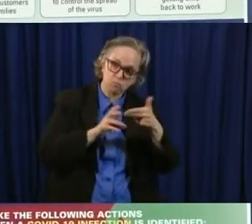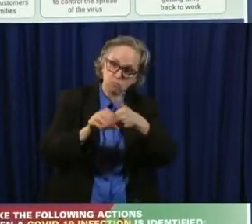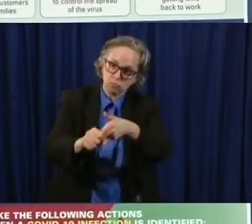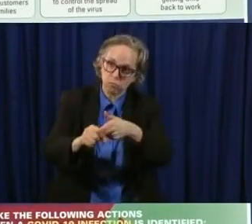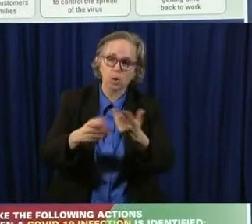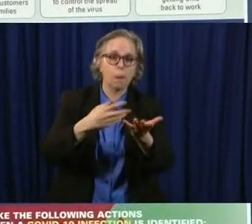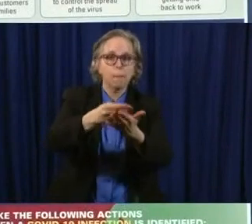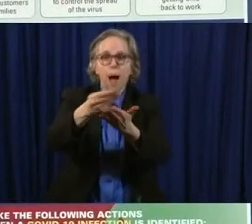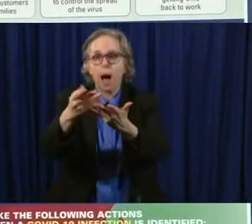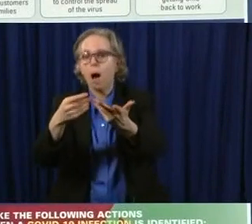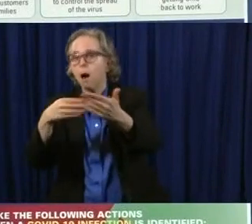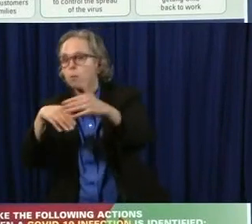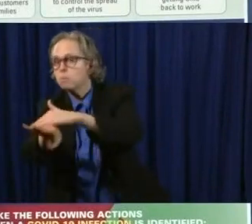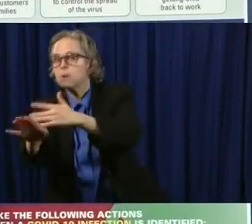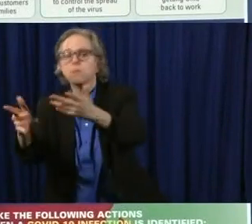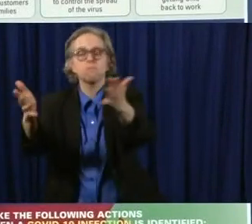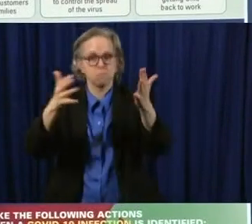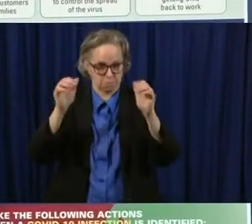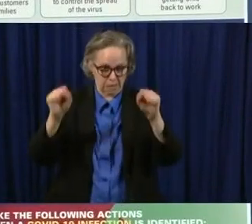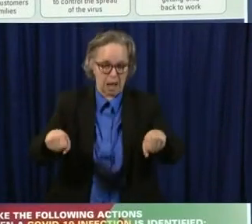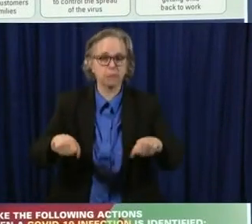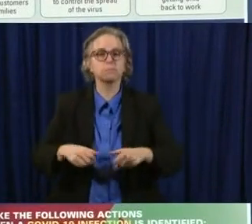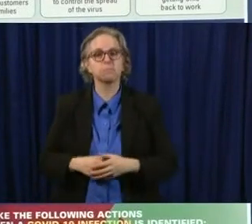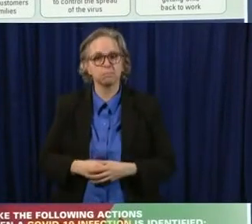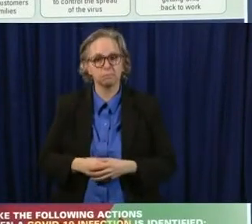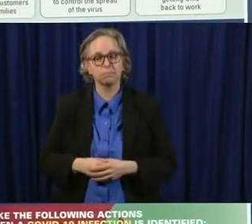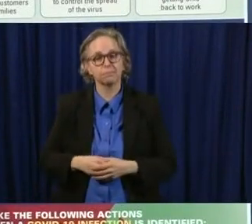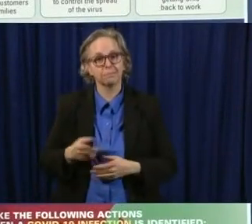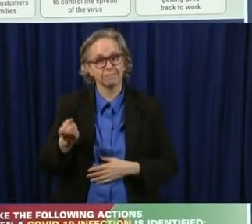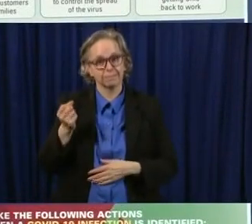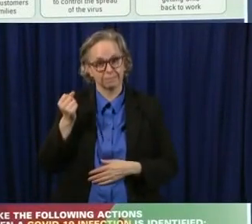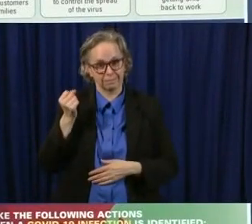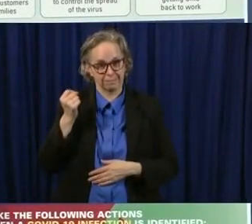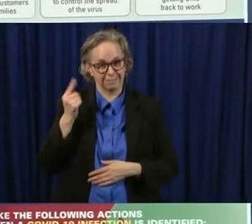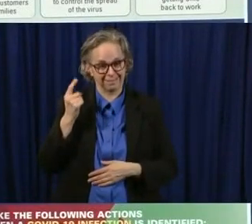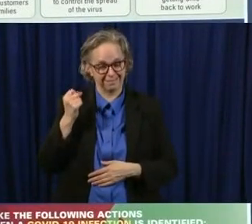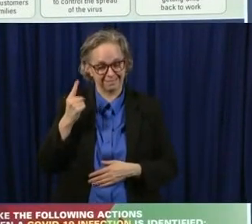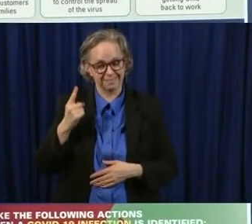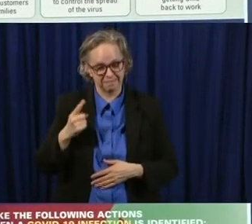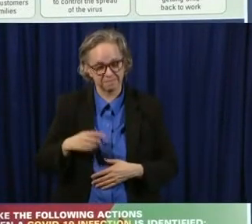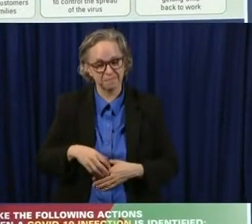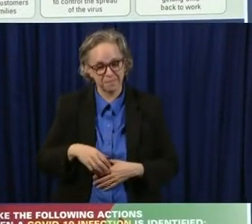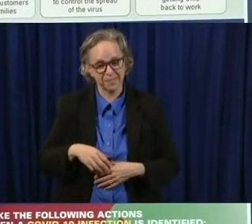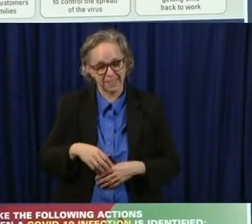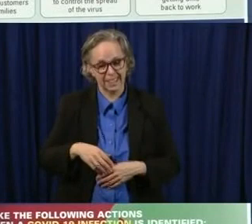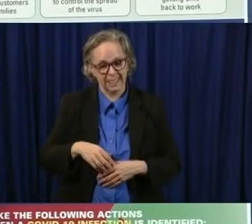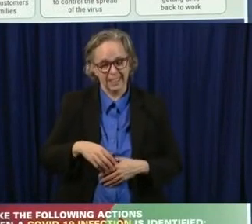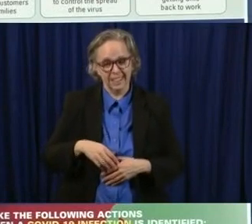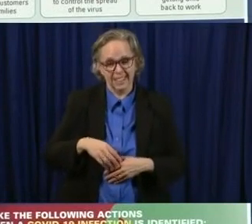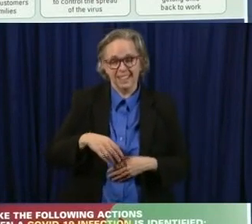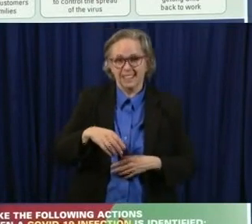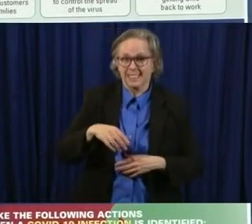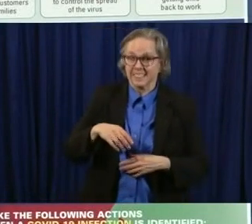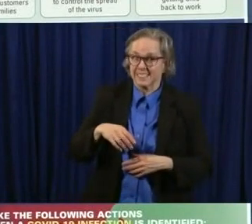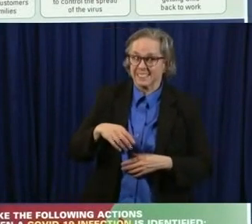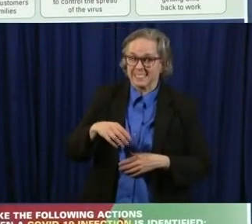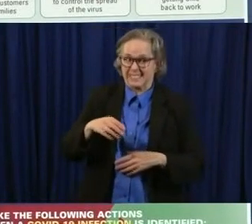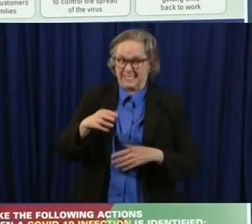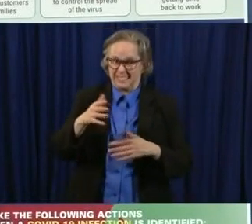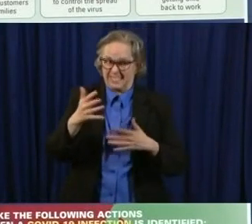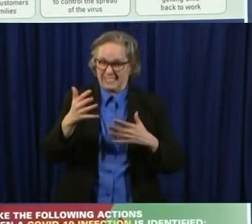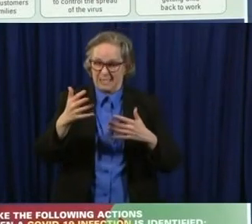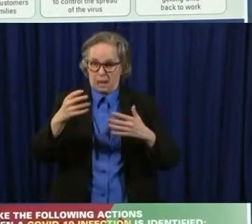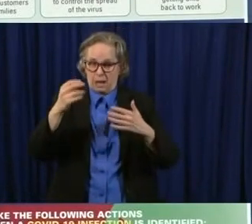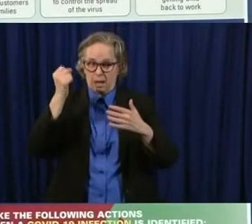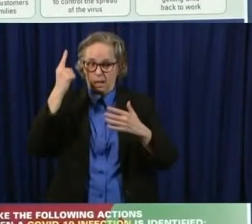anybody who wants to go to the retail, obviously, is going to be able to, to do that. Um, the gatherings, 10 people